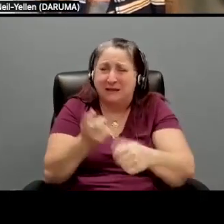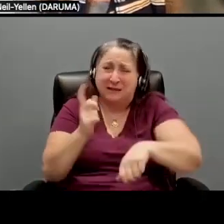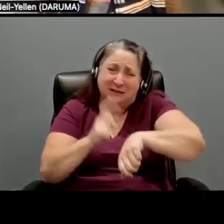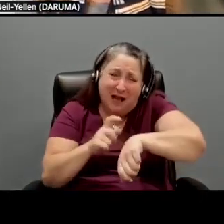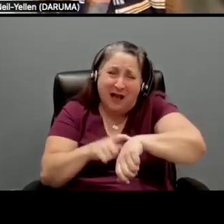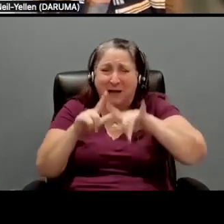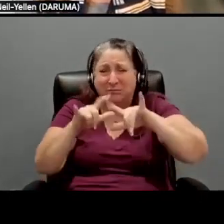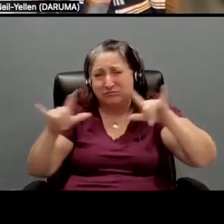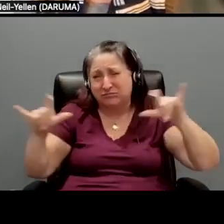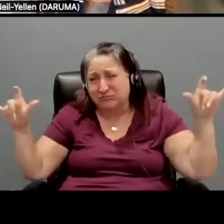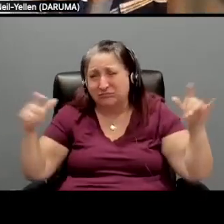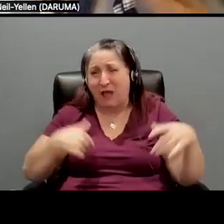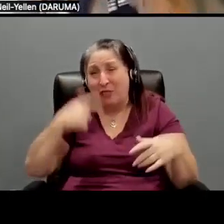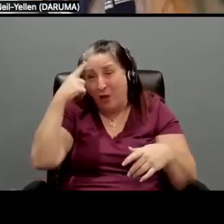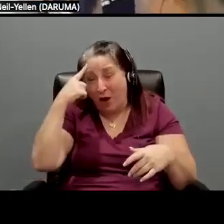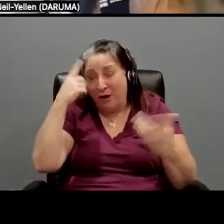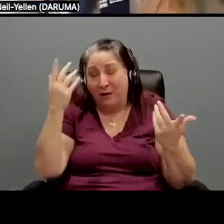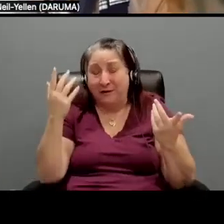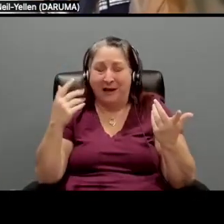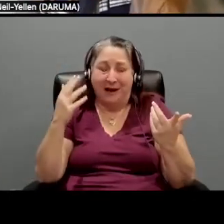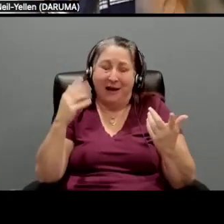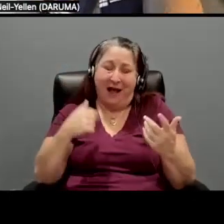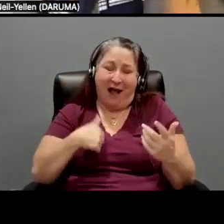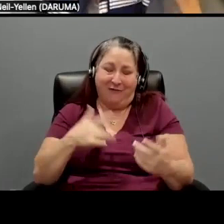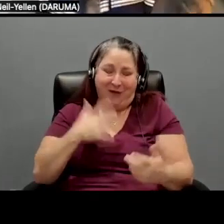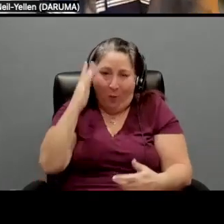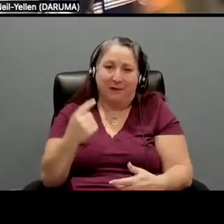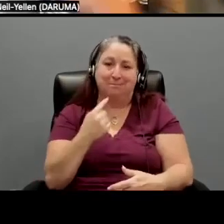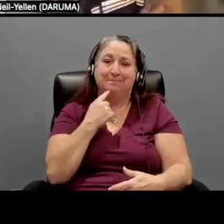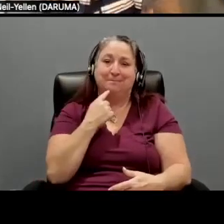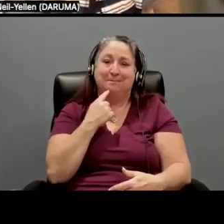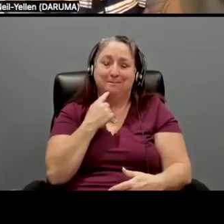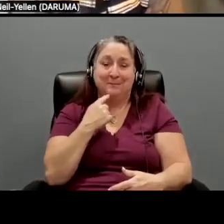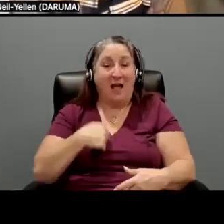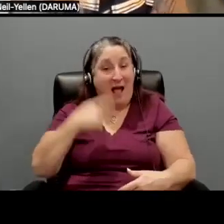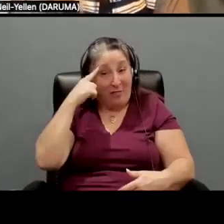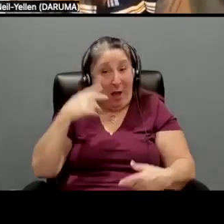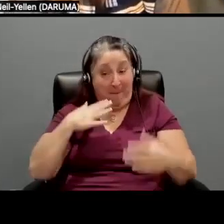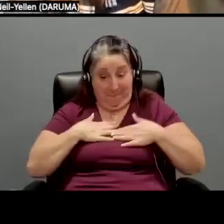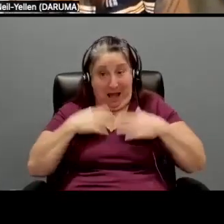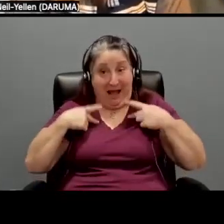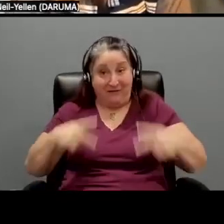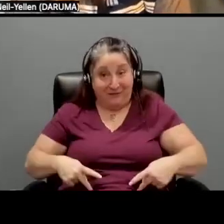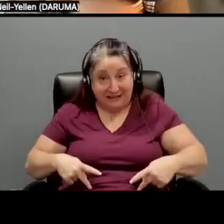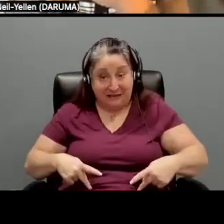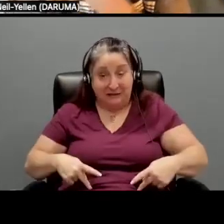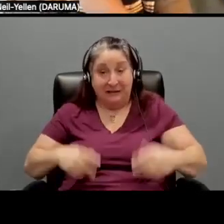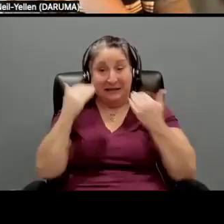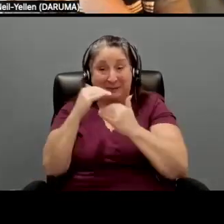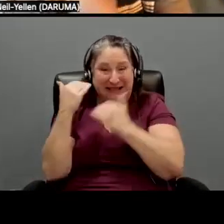money and, and be disappointing. You know, I thought my physical limitations as a quadriplegic